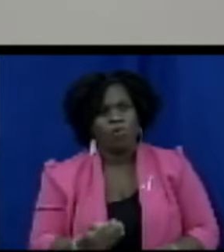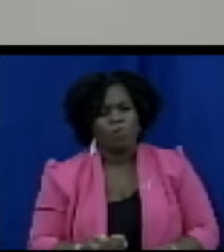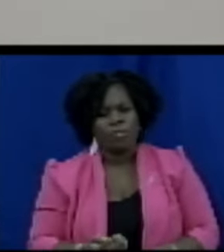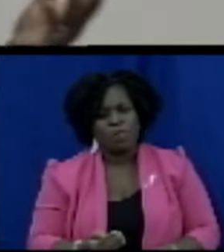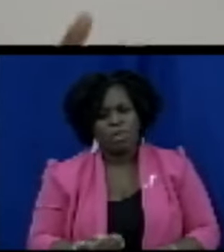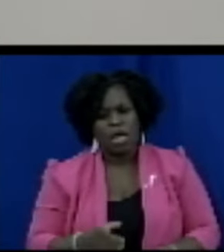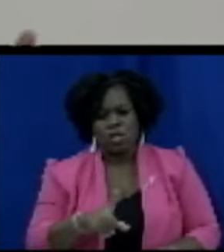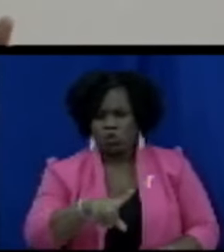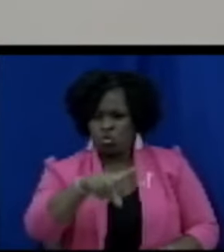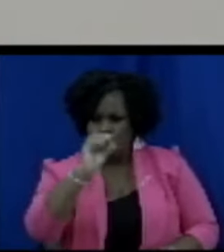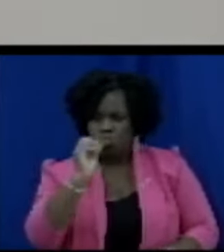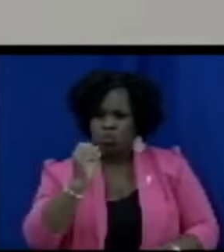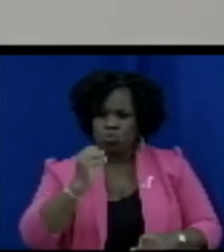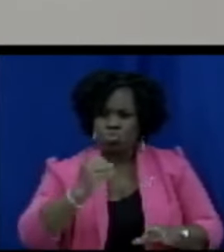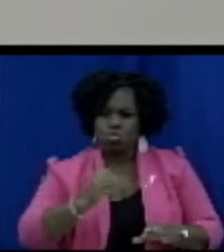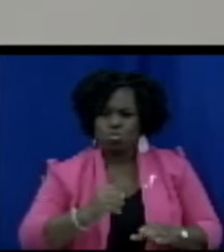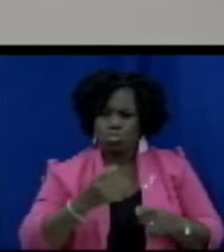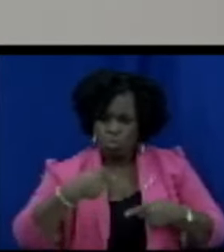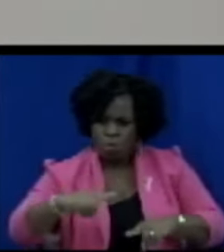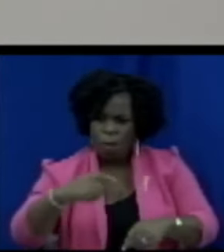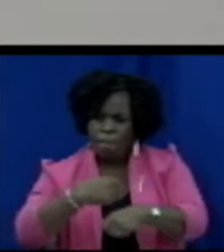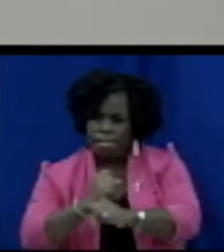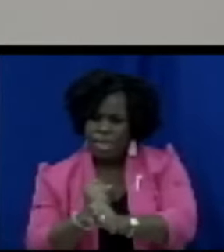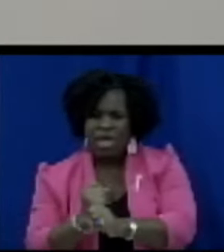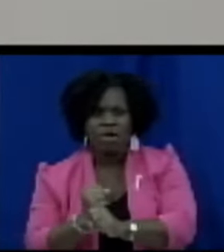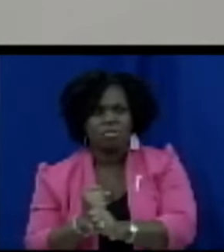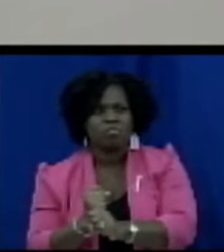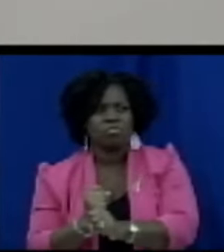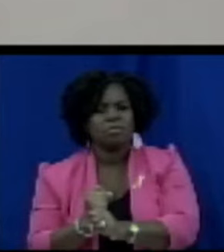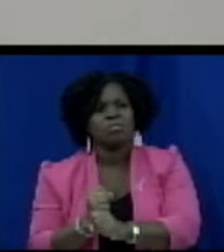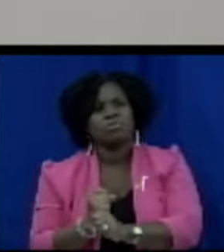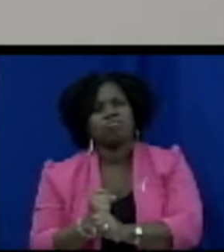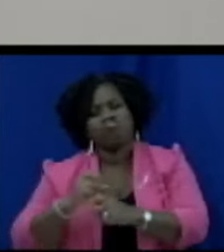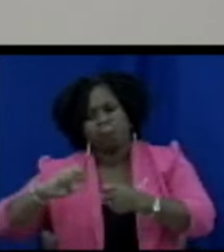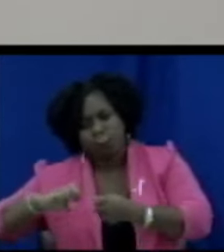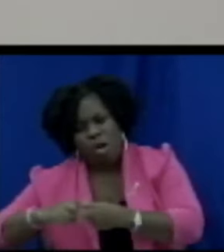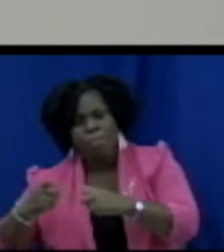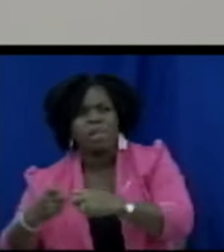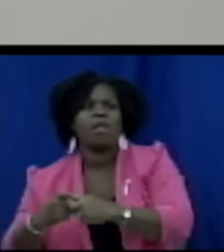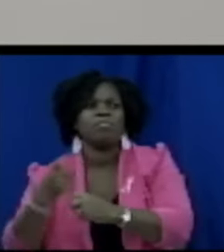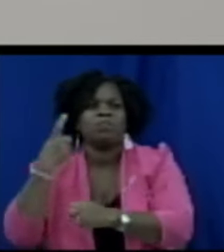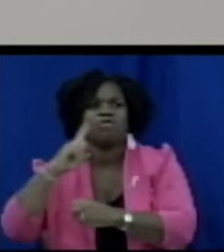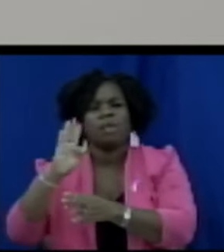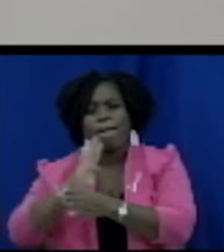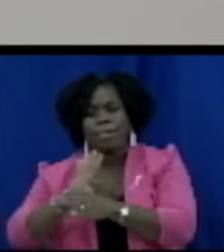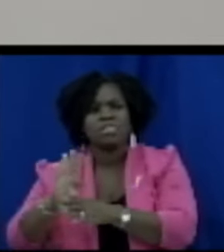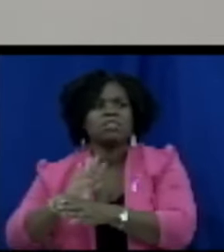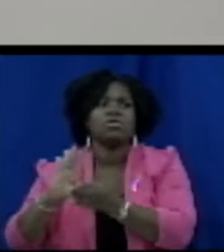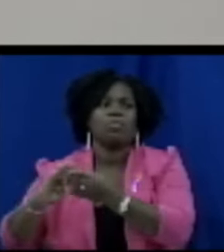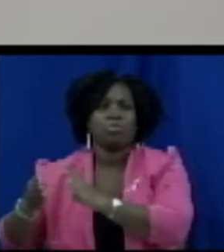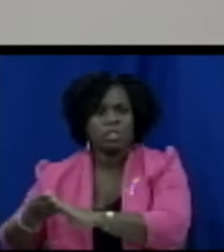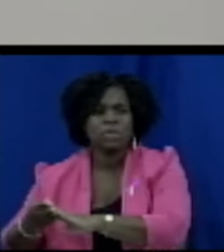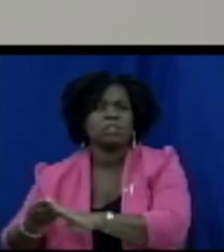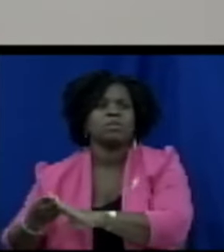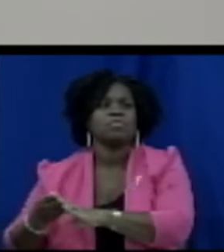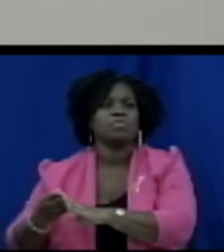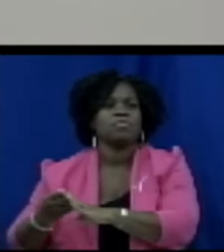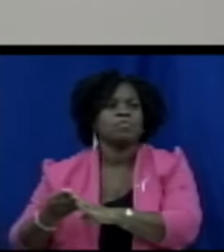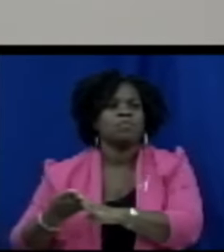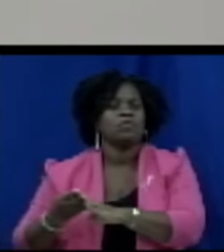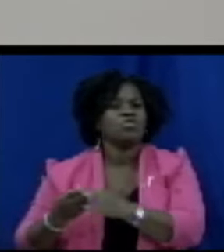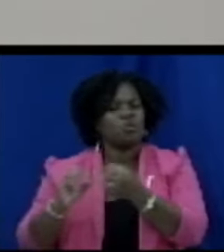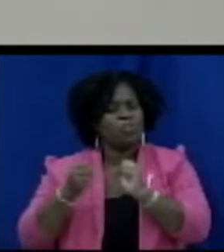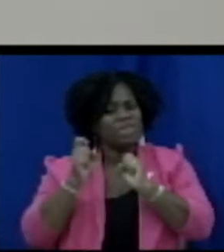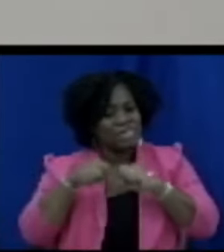for the business community and so that might be something that we may have to look at perhaps to ensure that